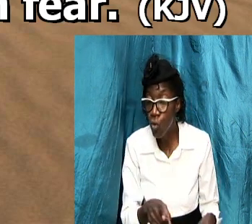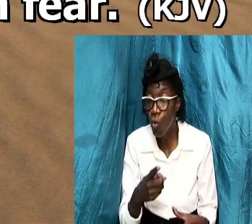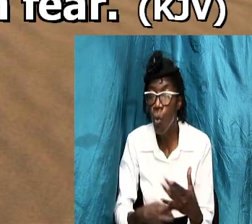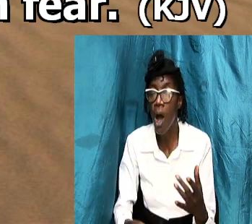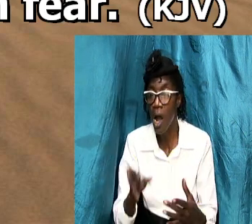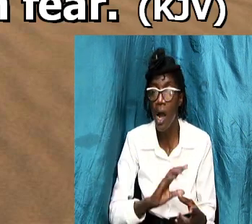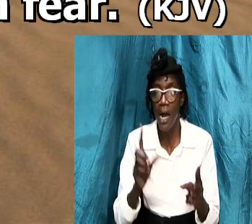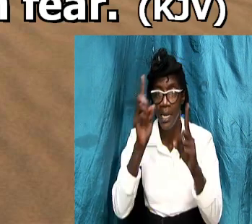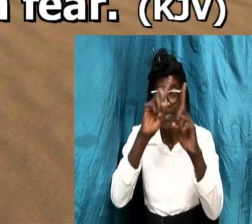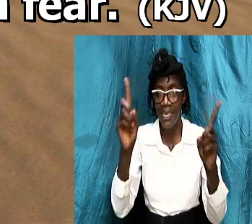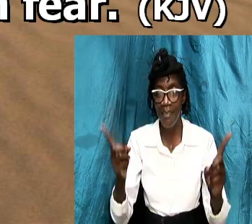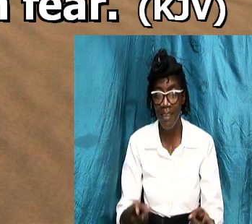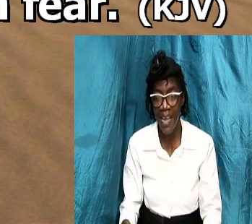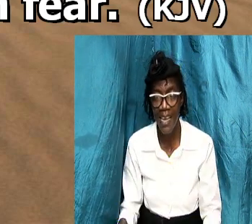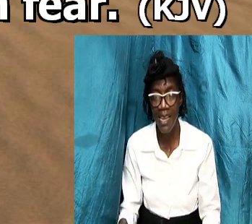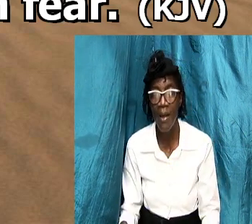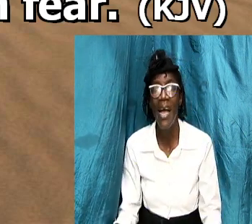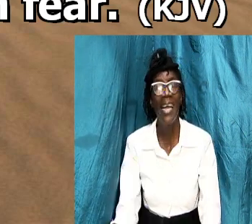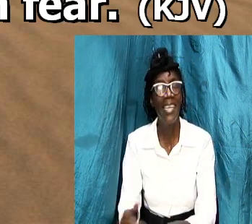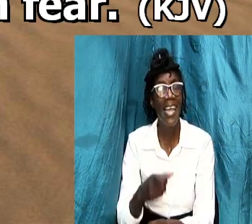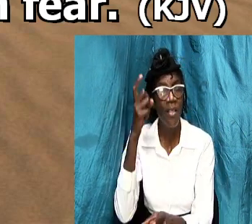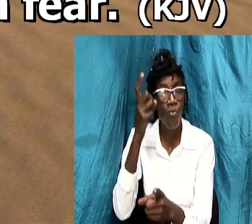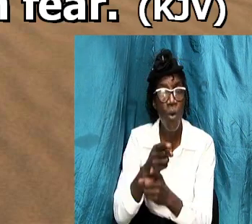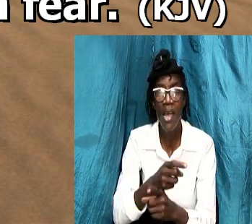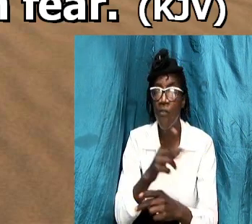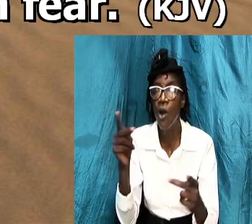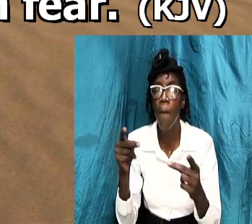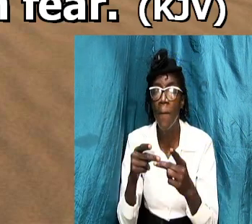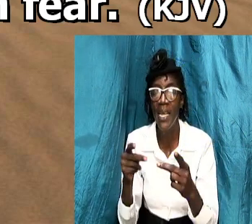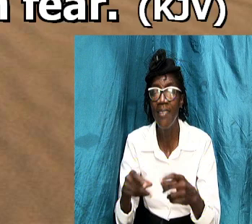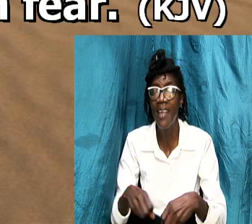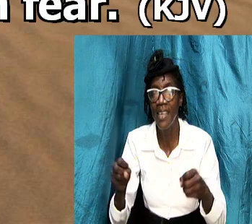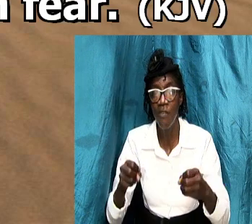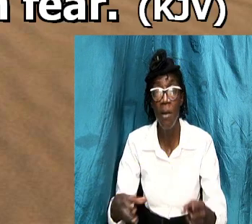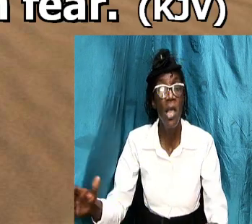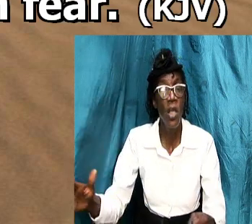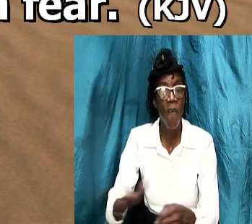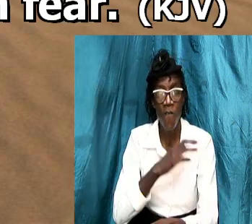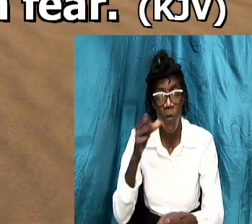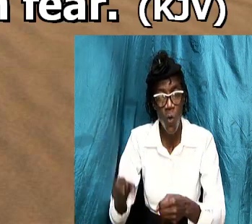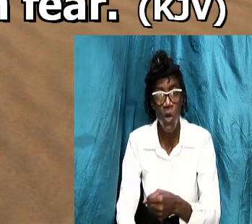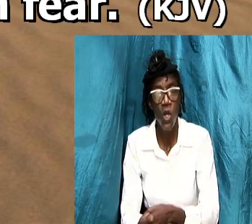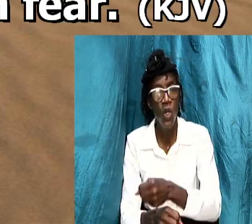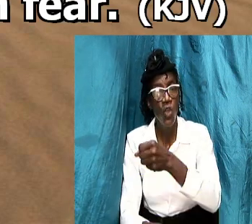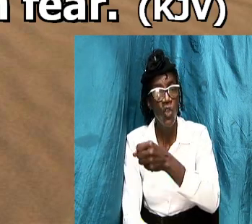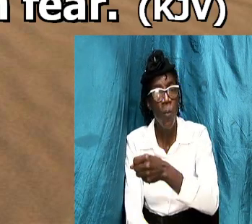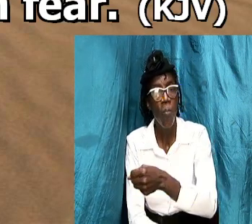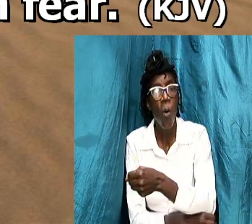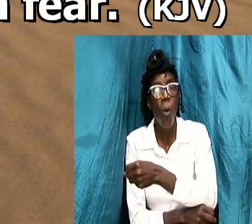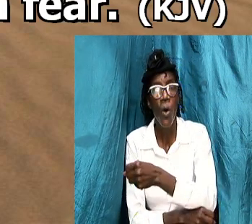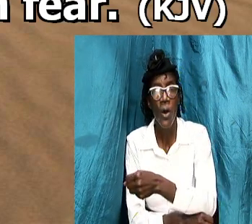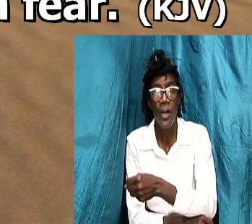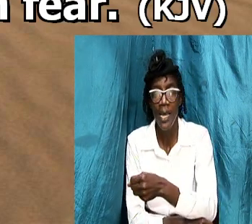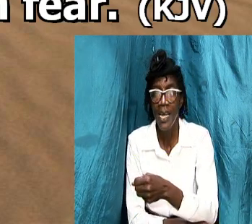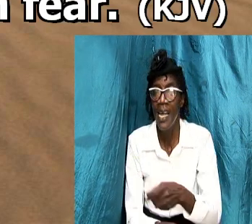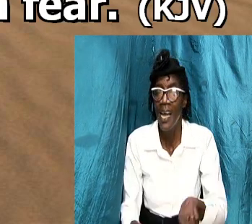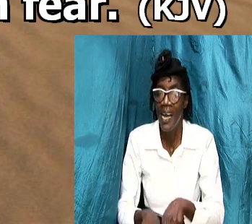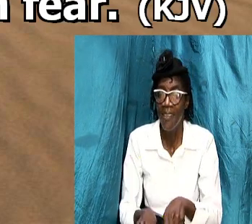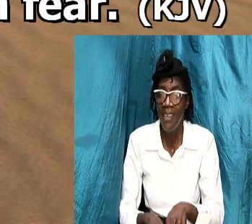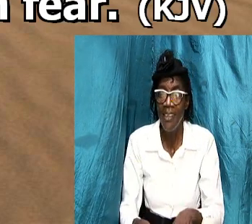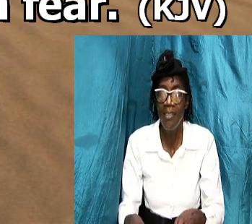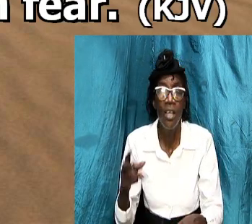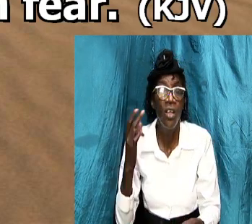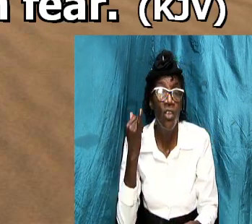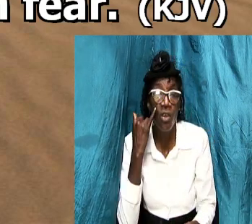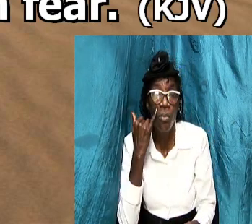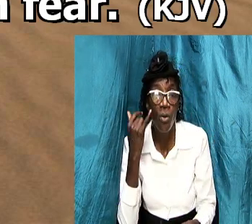rightful place and give him the full support and 100 support as he is supposed to to actually have